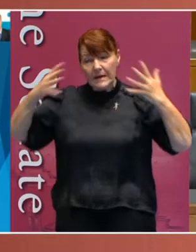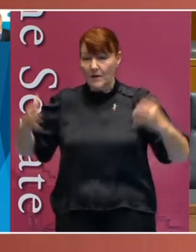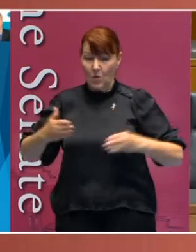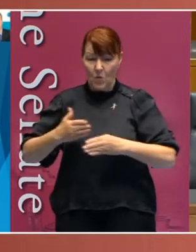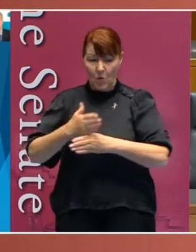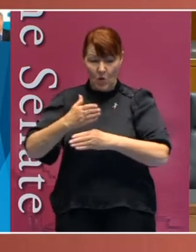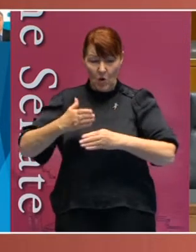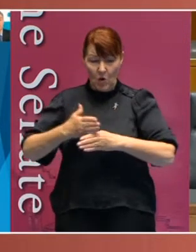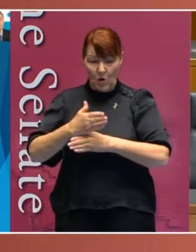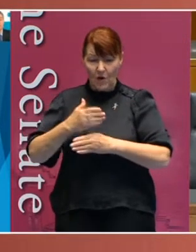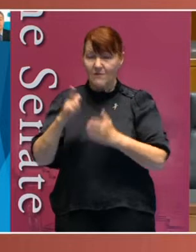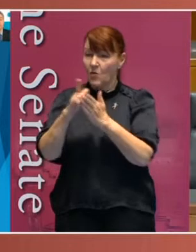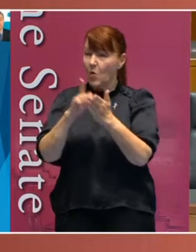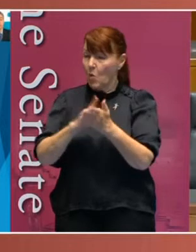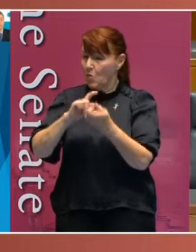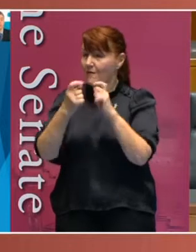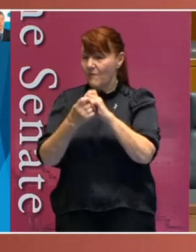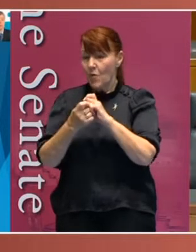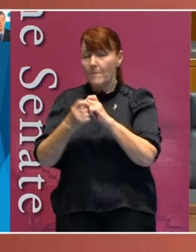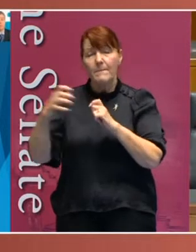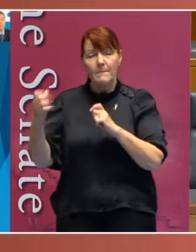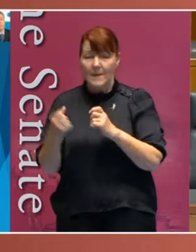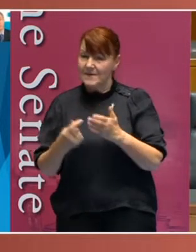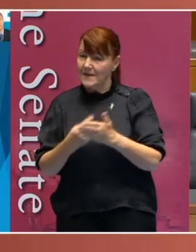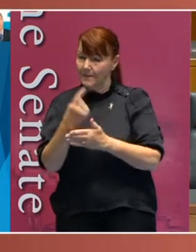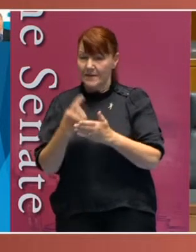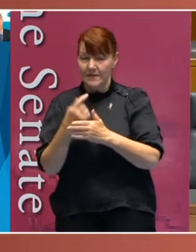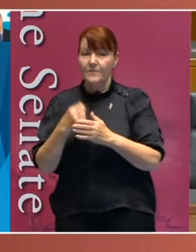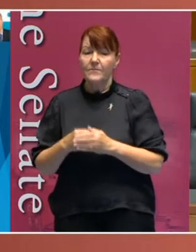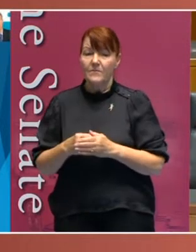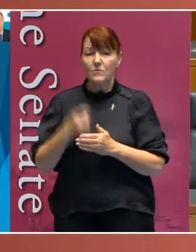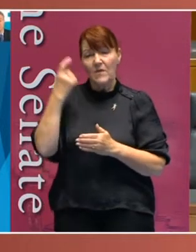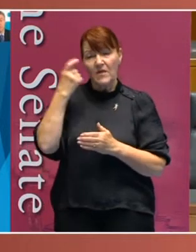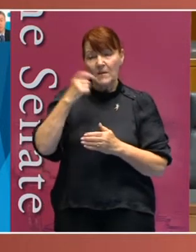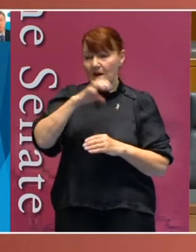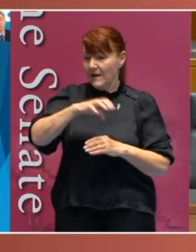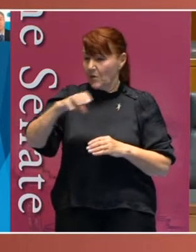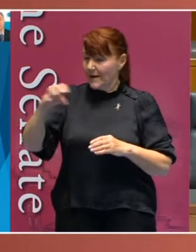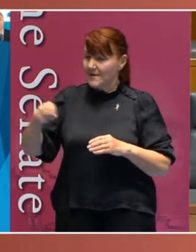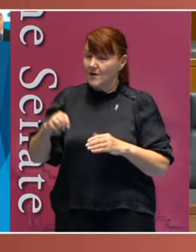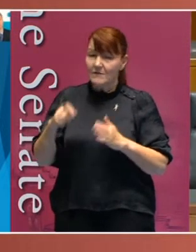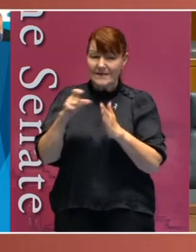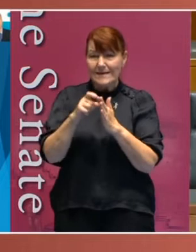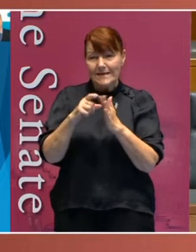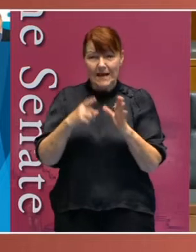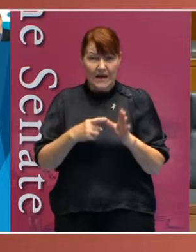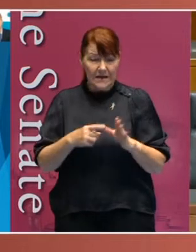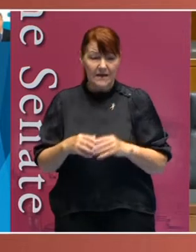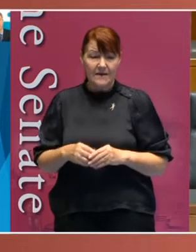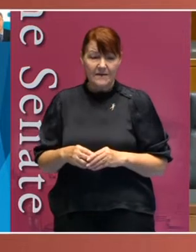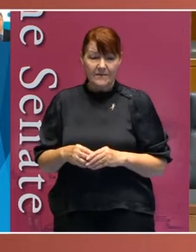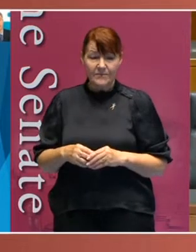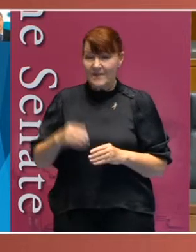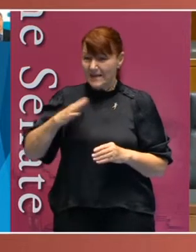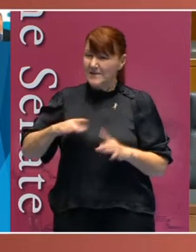law reform must take place into when considering areas such as the Disability Discrimination Act, it